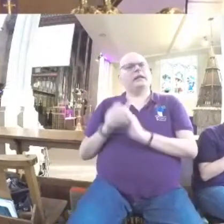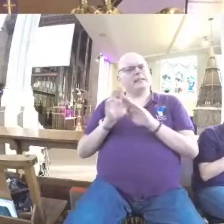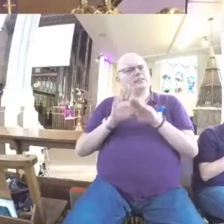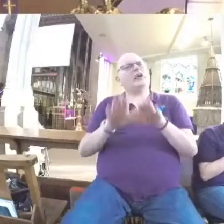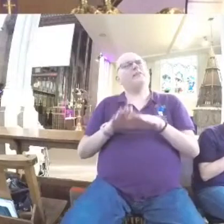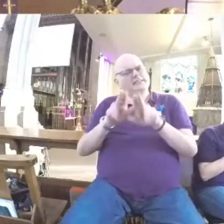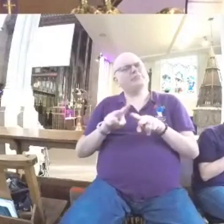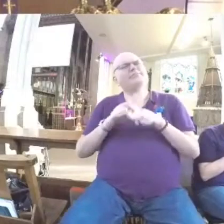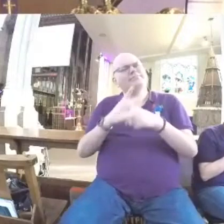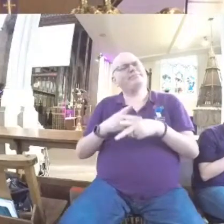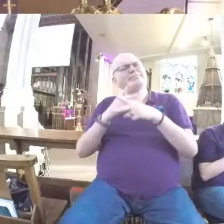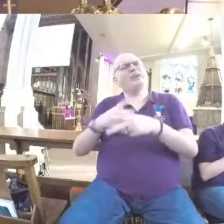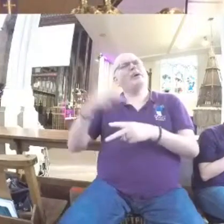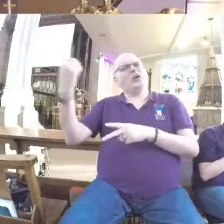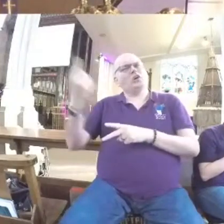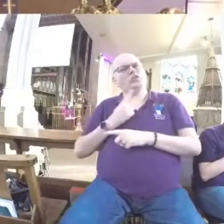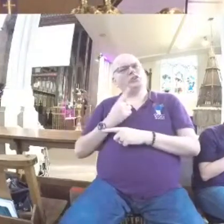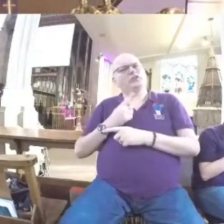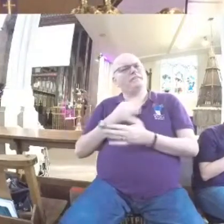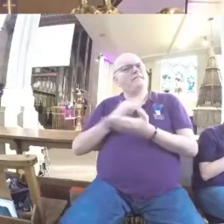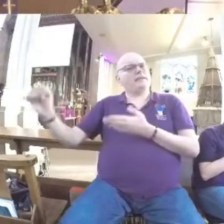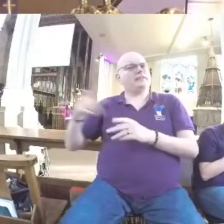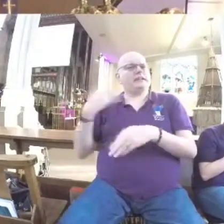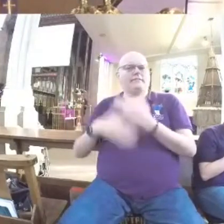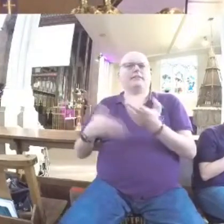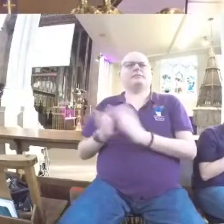that is, that God will be with us and will not forsake us.